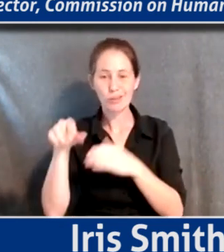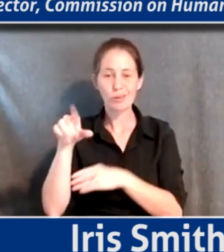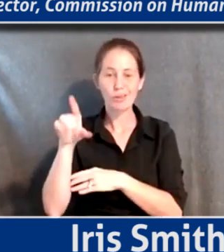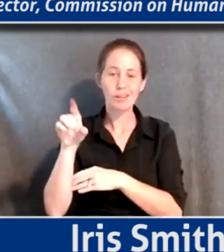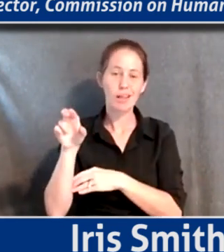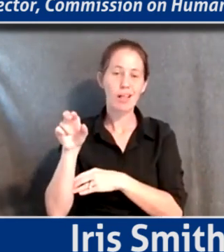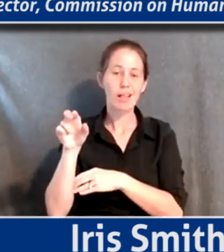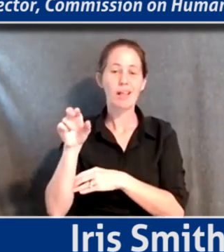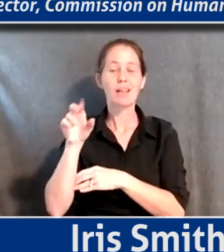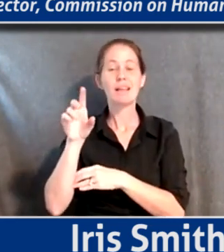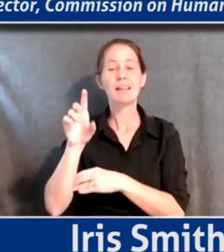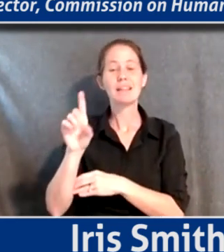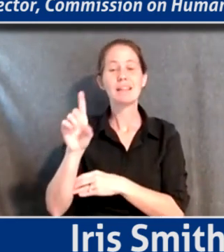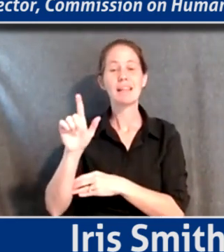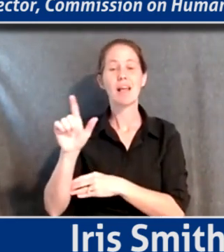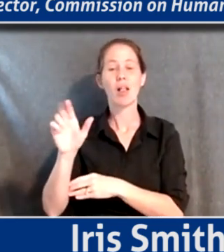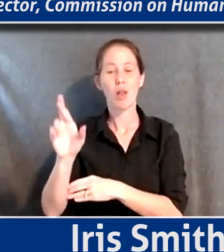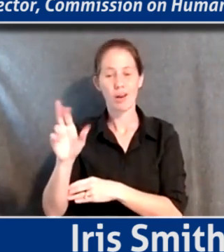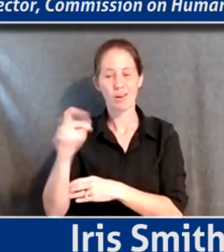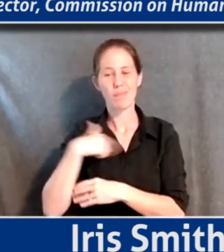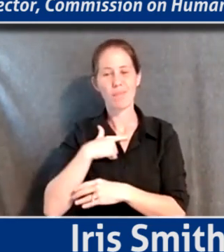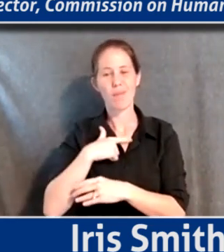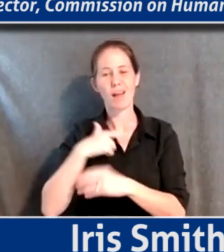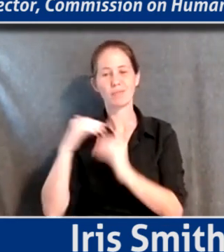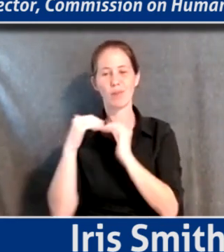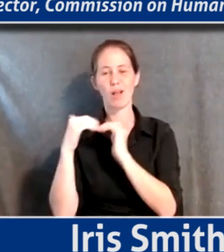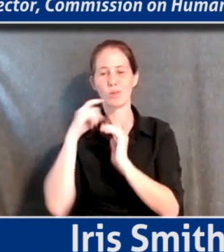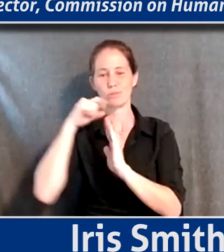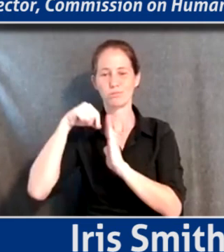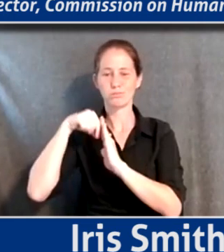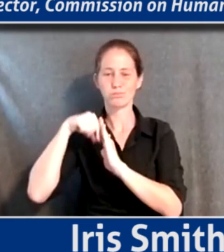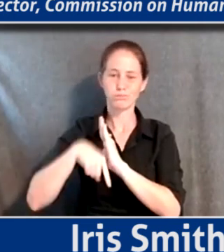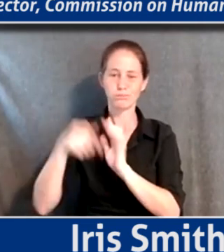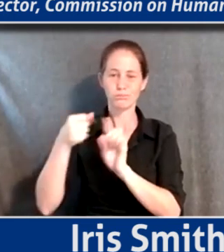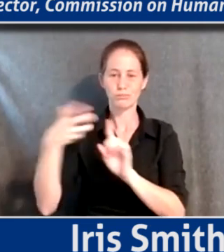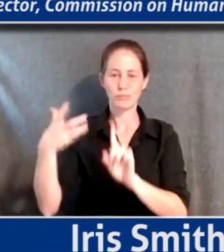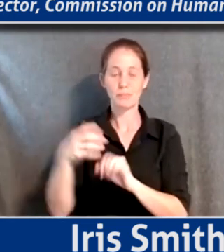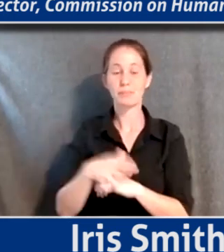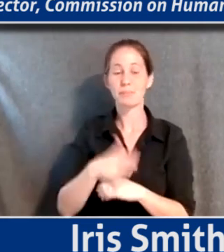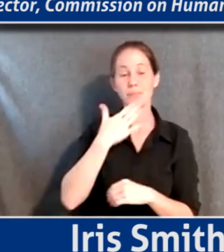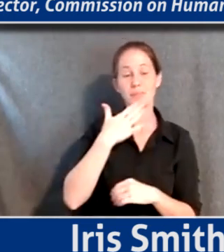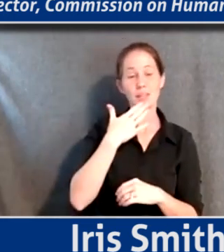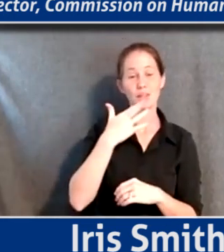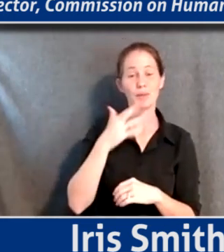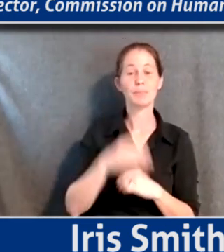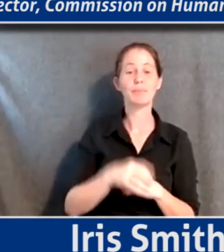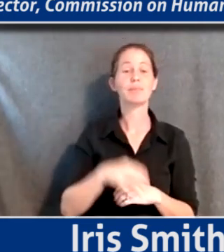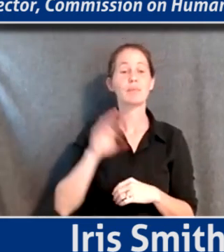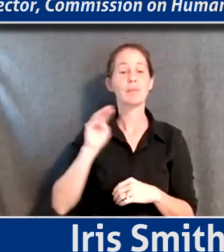which my colleagues will be talking about more in depth. Thank you so much, Rick. Megan.